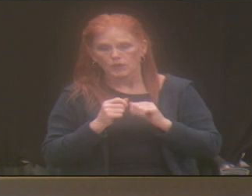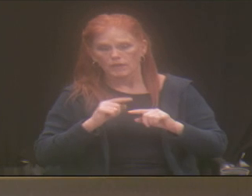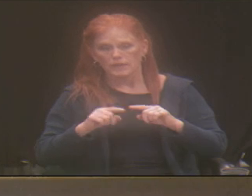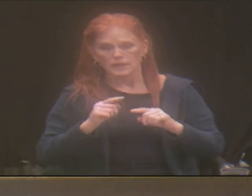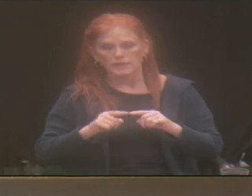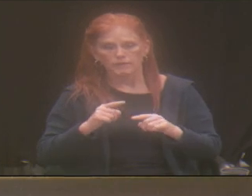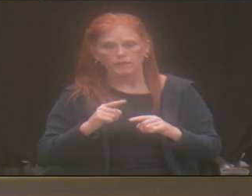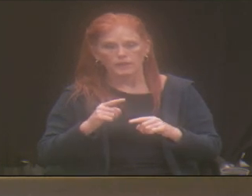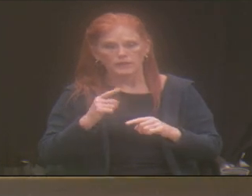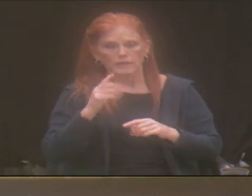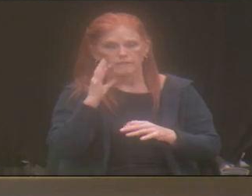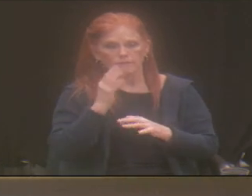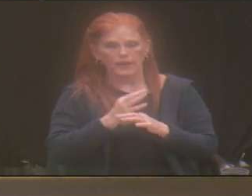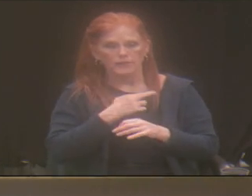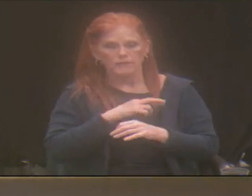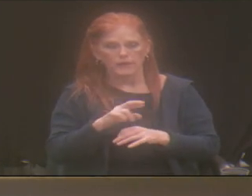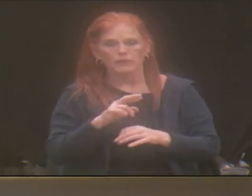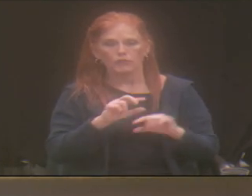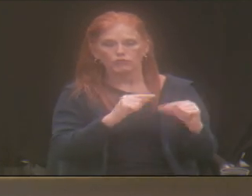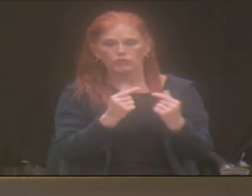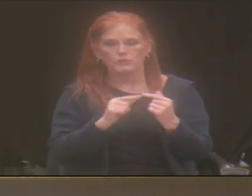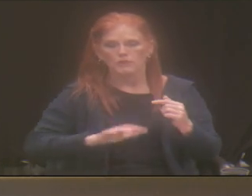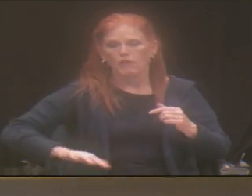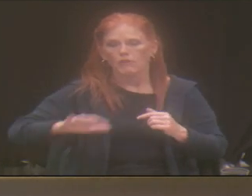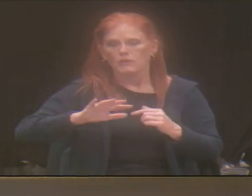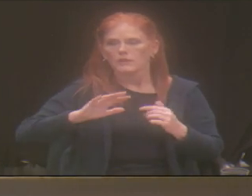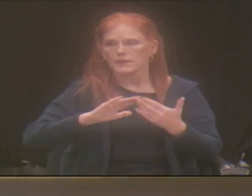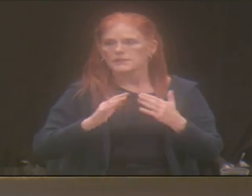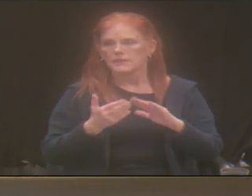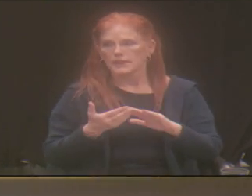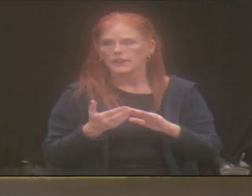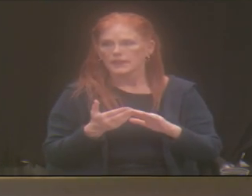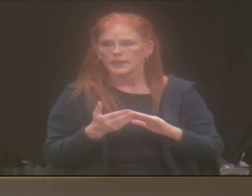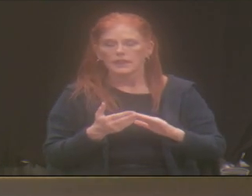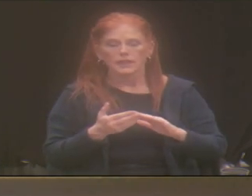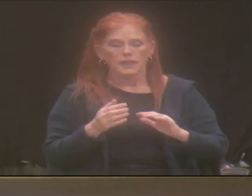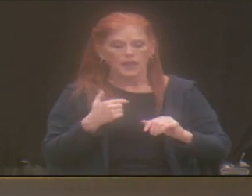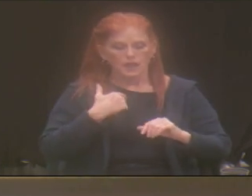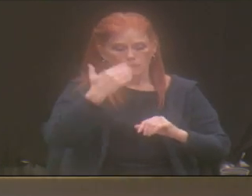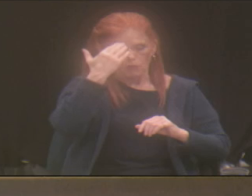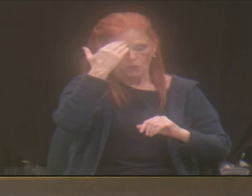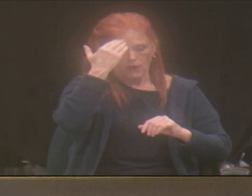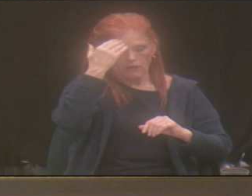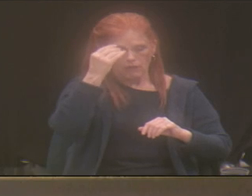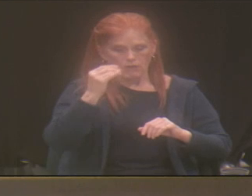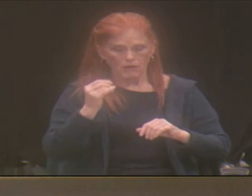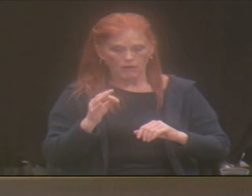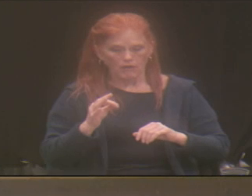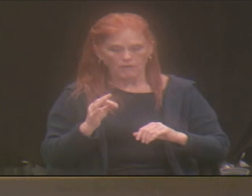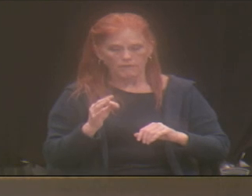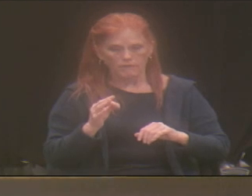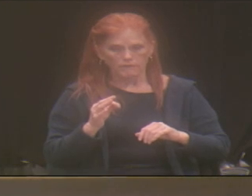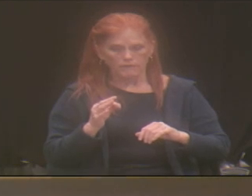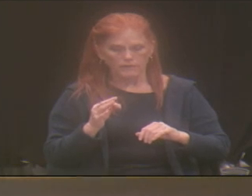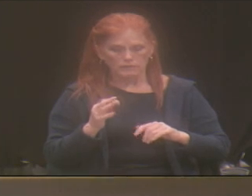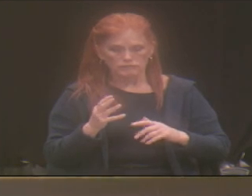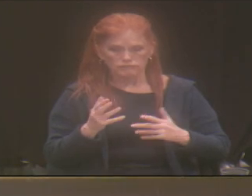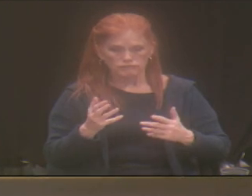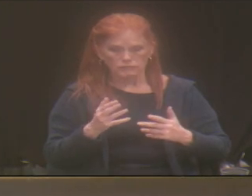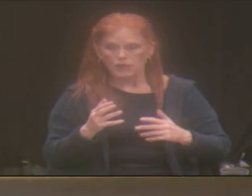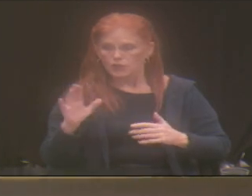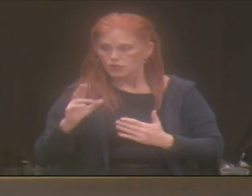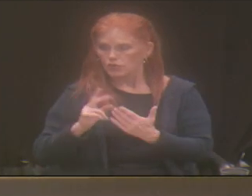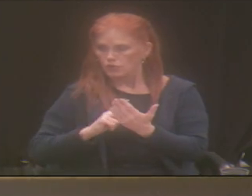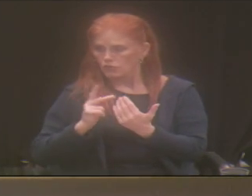across the whole metro area. And I'm aware of different, this is, your